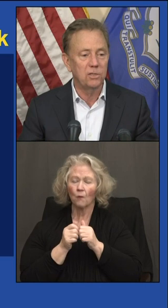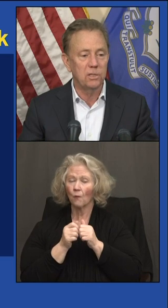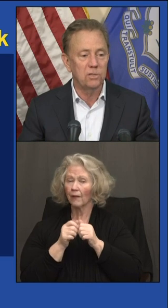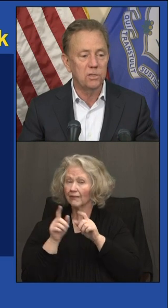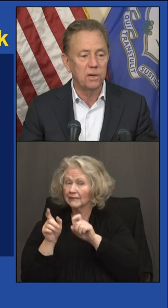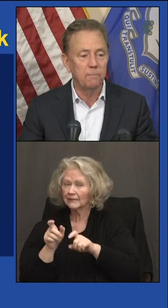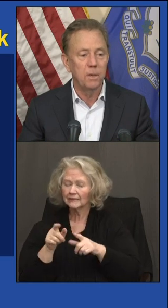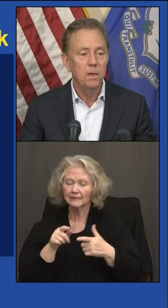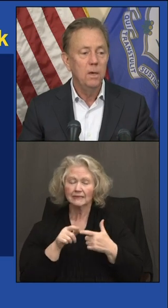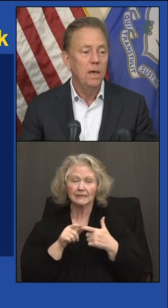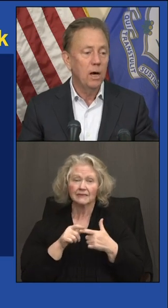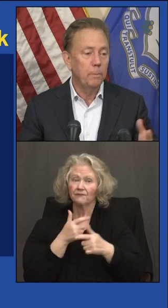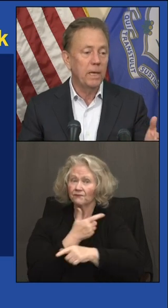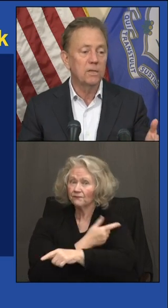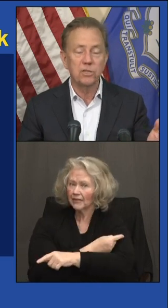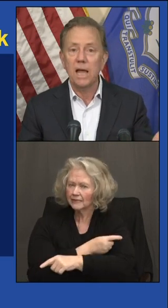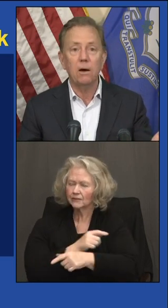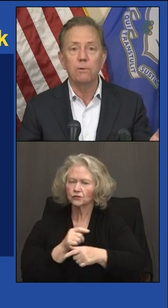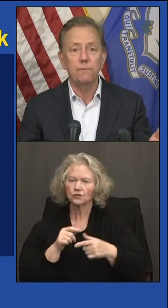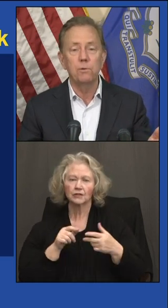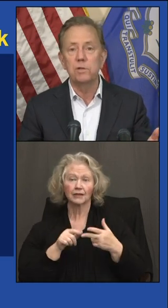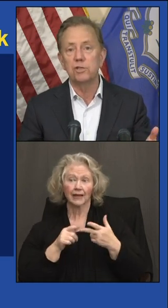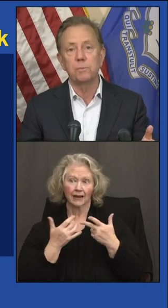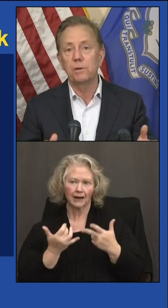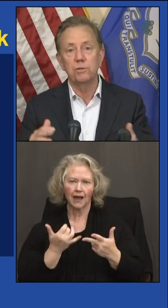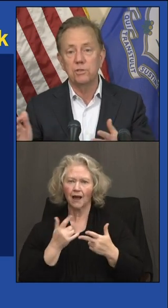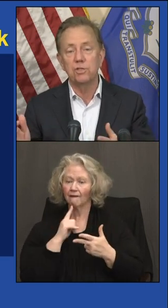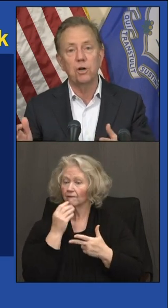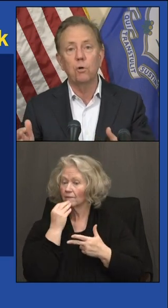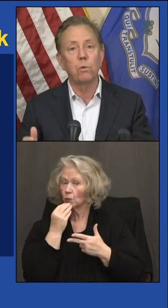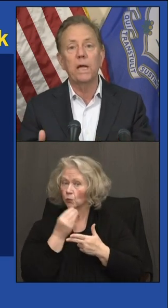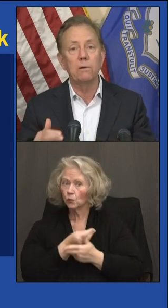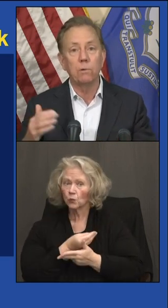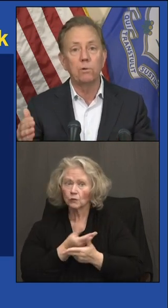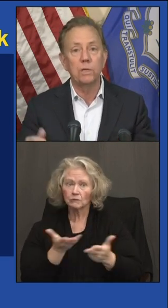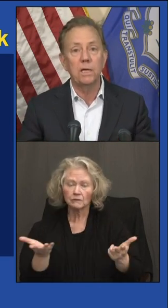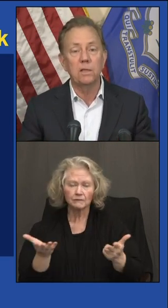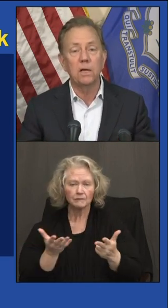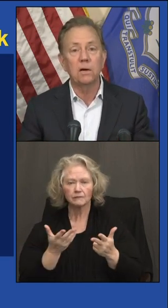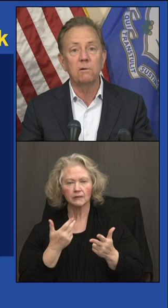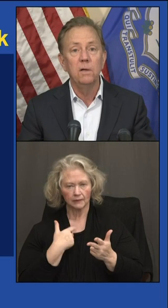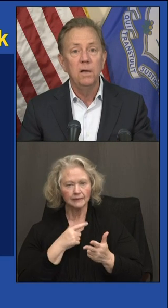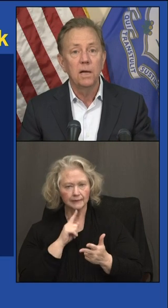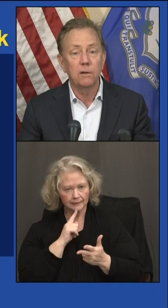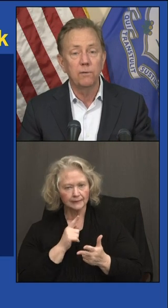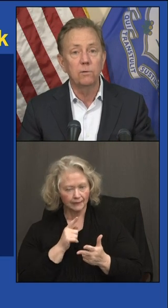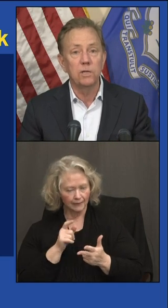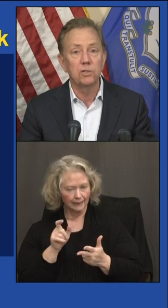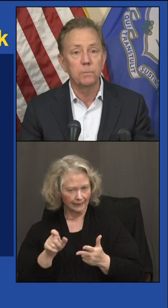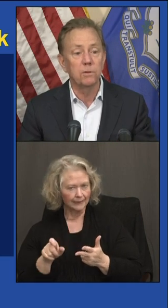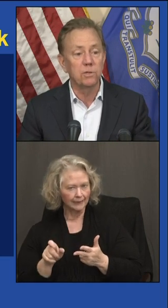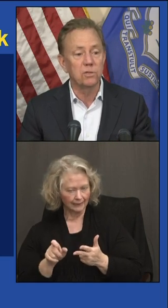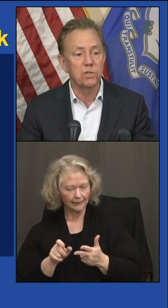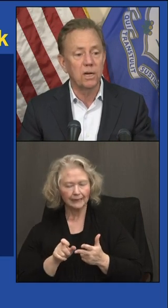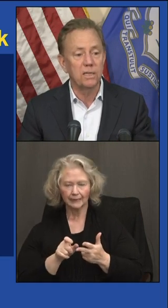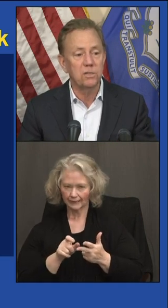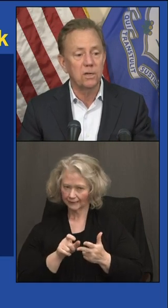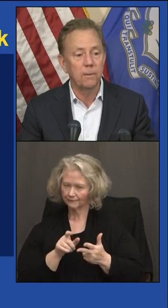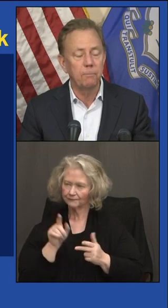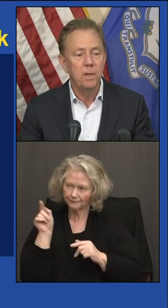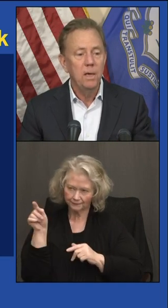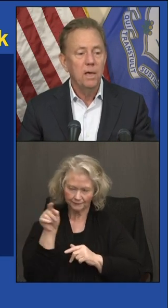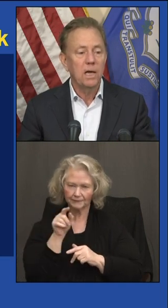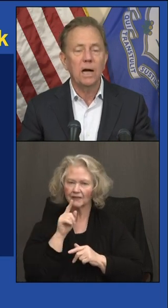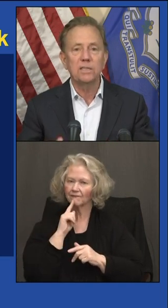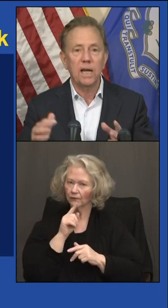vaccinations. Helping us now with food distribution. Still real need there at the food distribution sites.